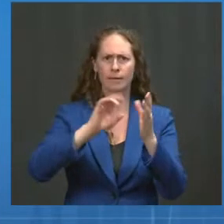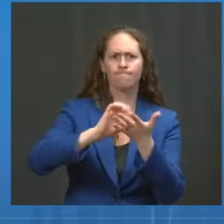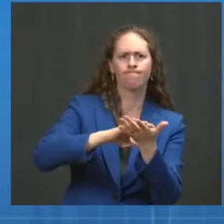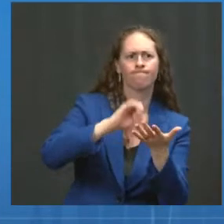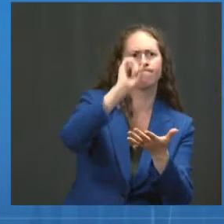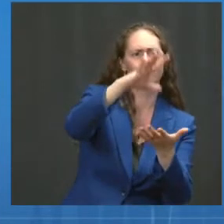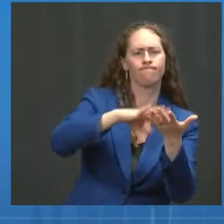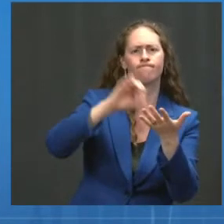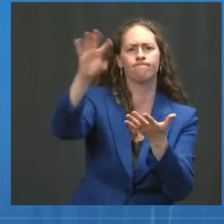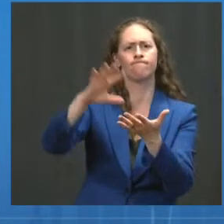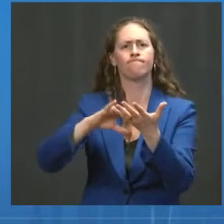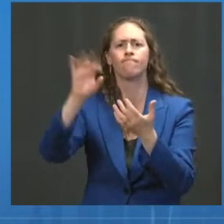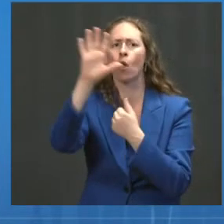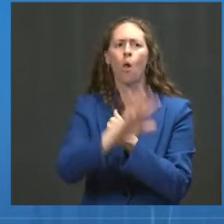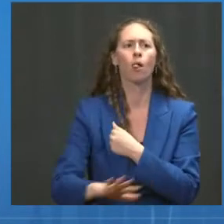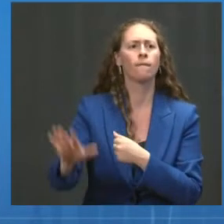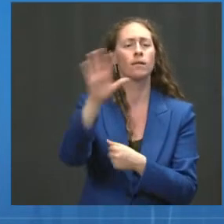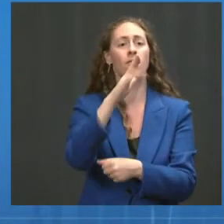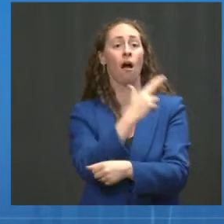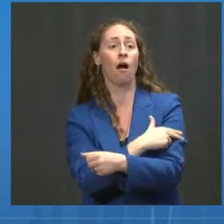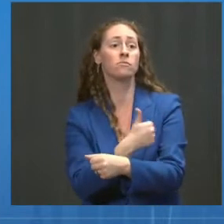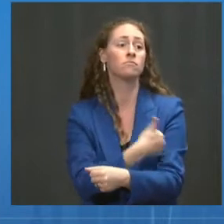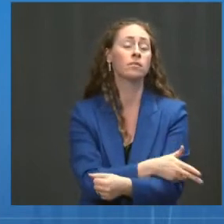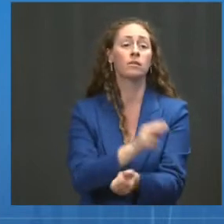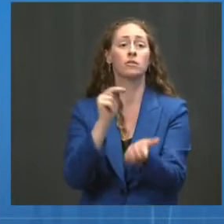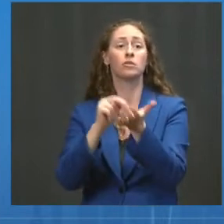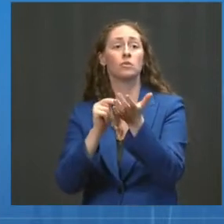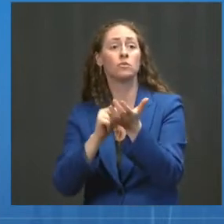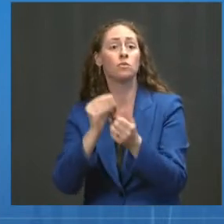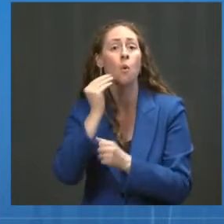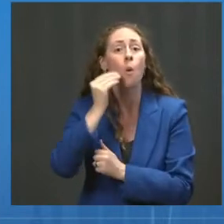get their shots and are safe and protected.